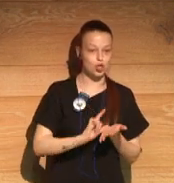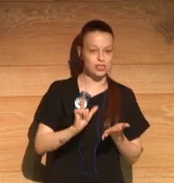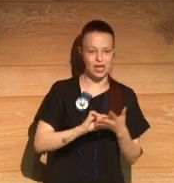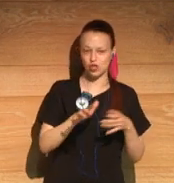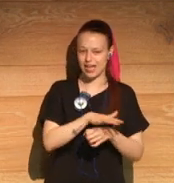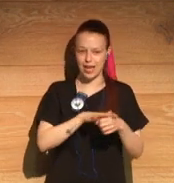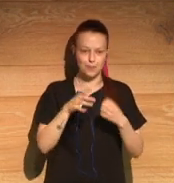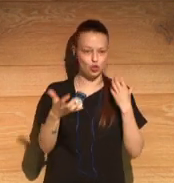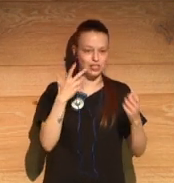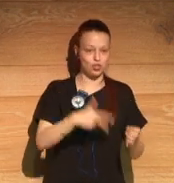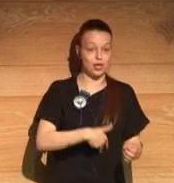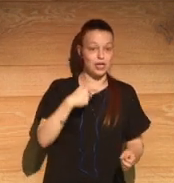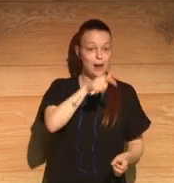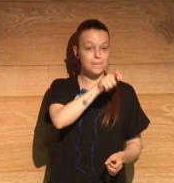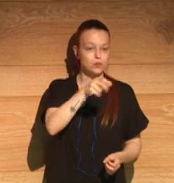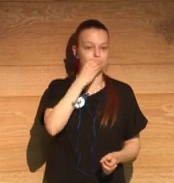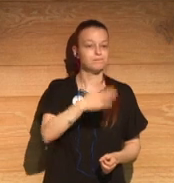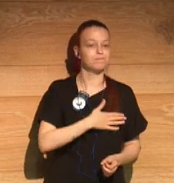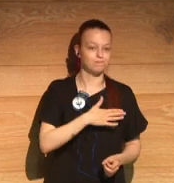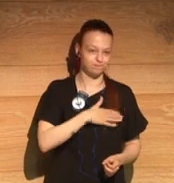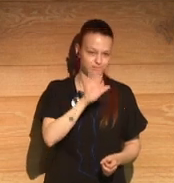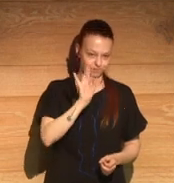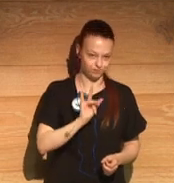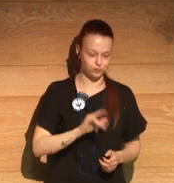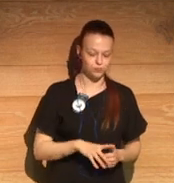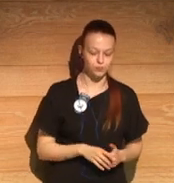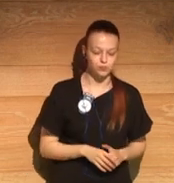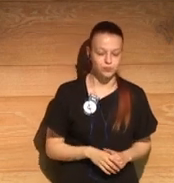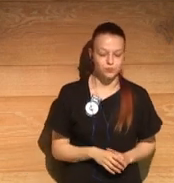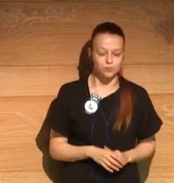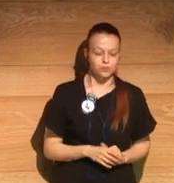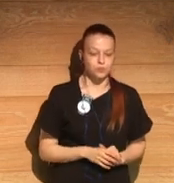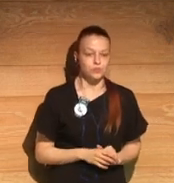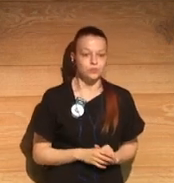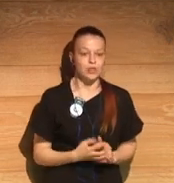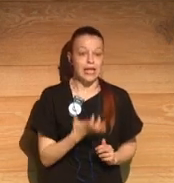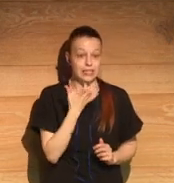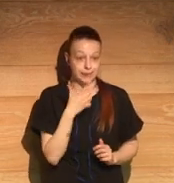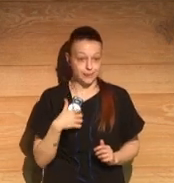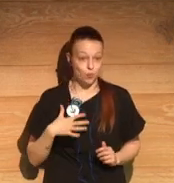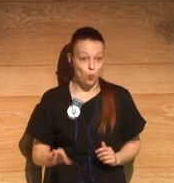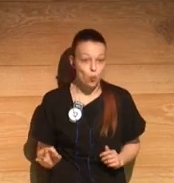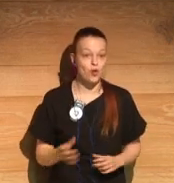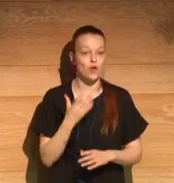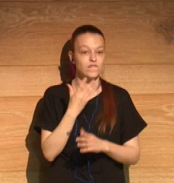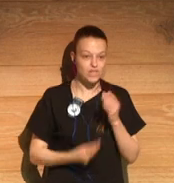thoughtful people. And I think it's, even if I'm wrong, think it's a nicer way to go through life, is sort of believing in the goodness of others.